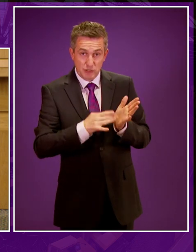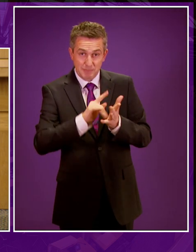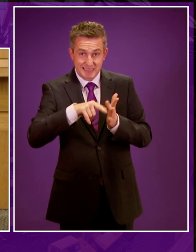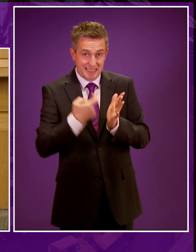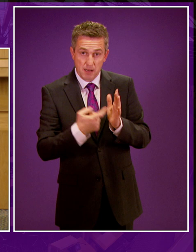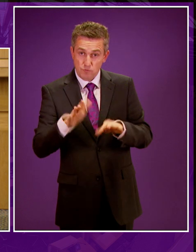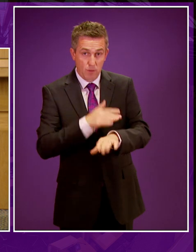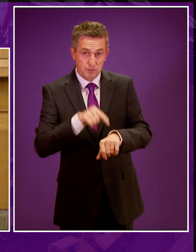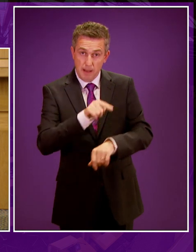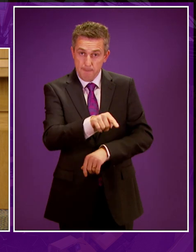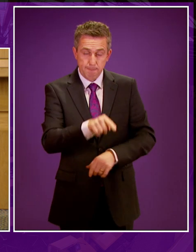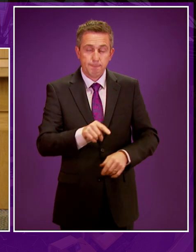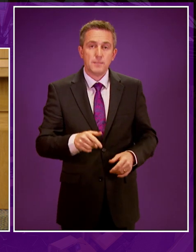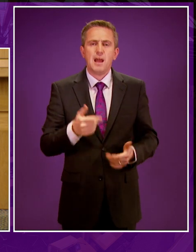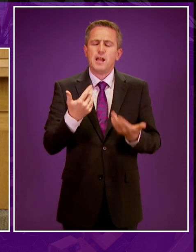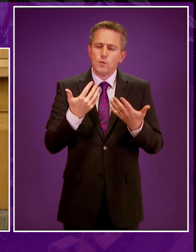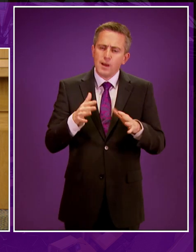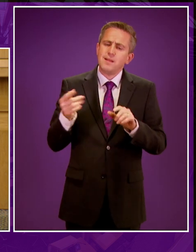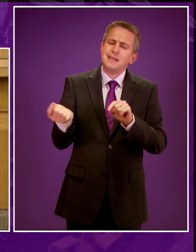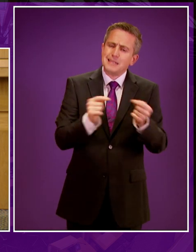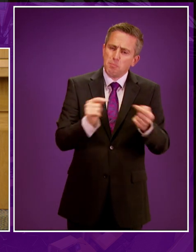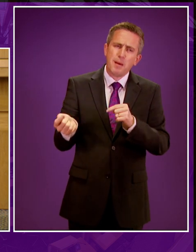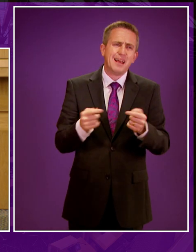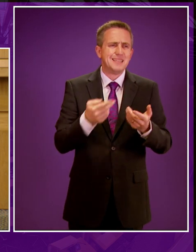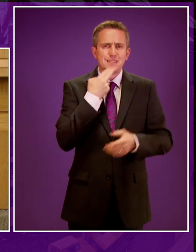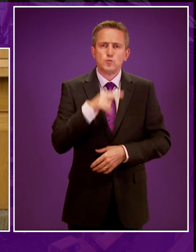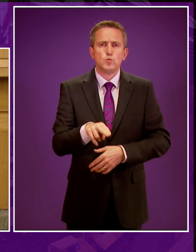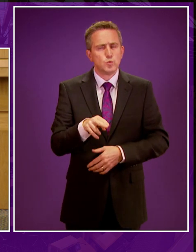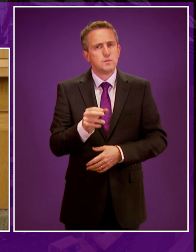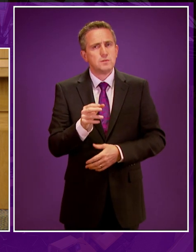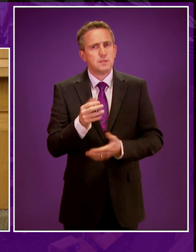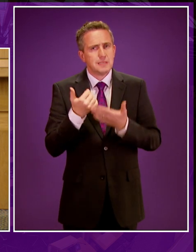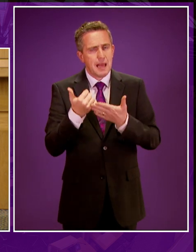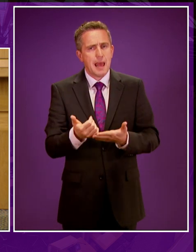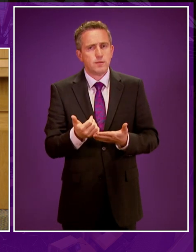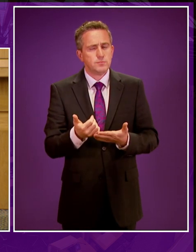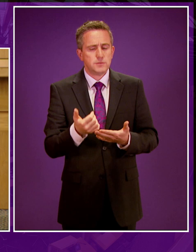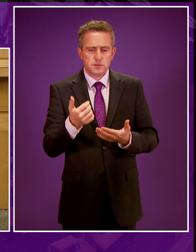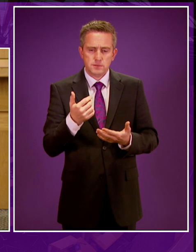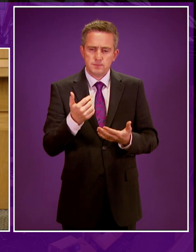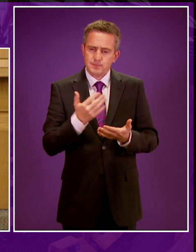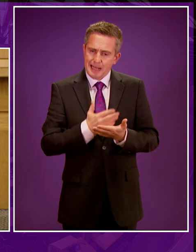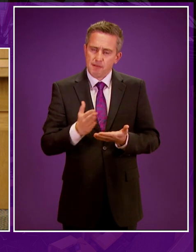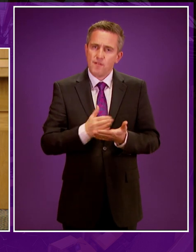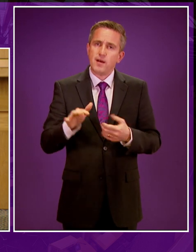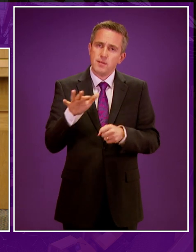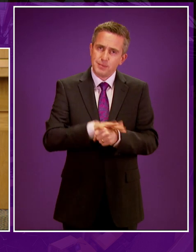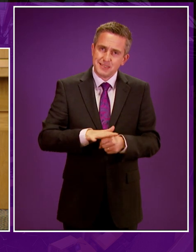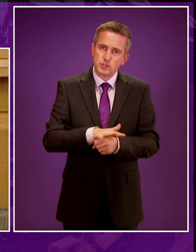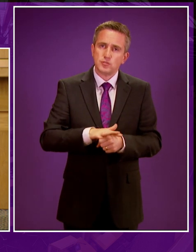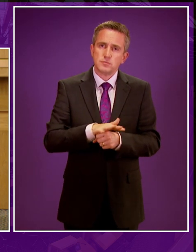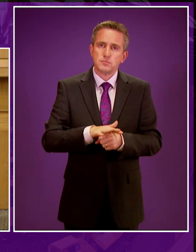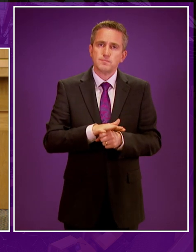to this debate around this issue in Parliament, I think, was helpfully set out by Claudia Beamish, reflecting on